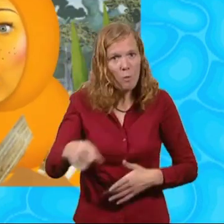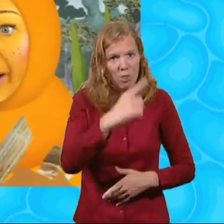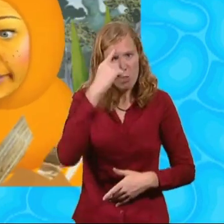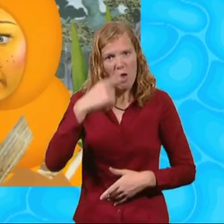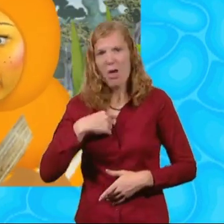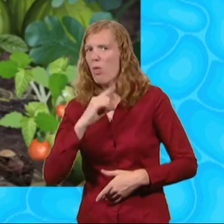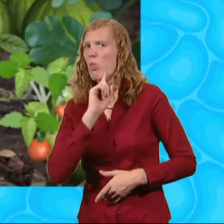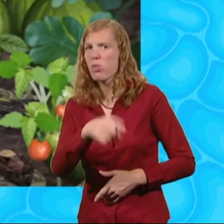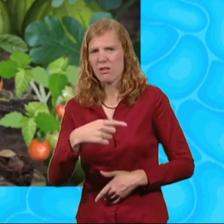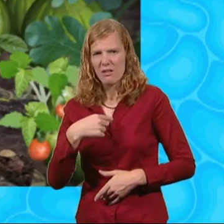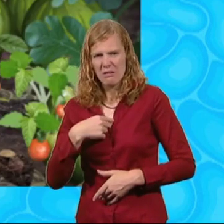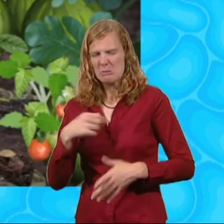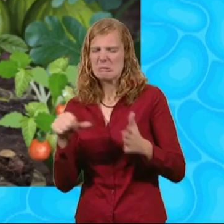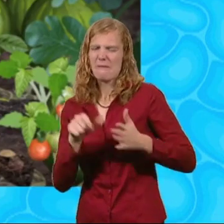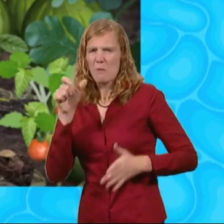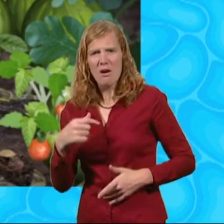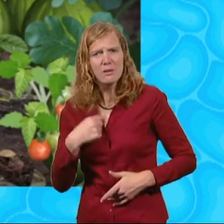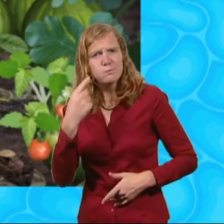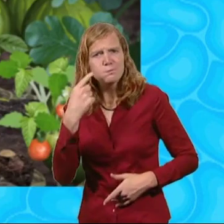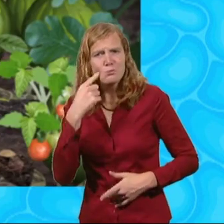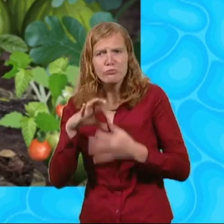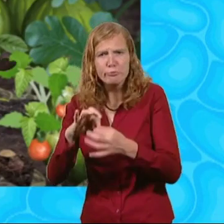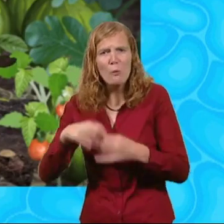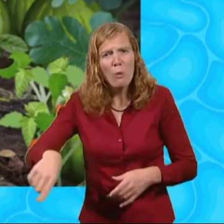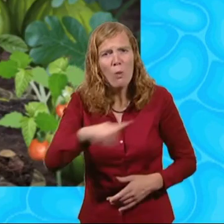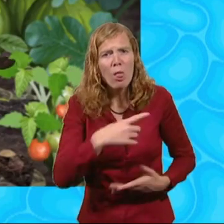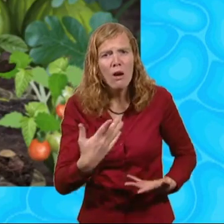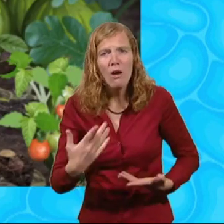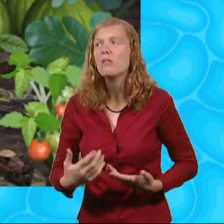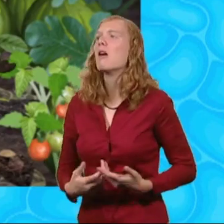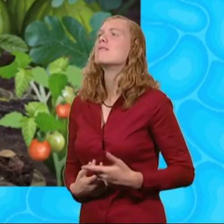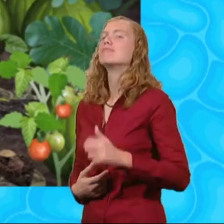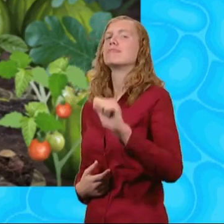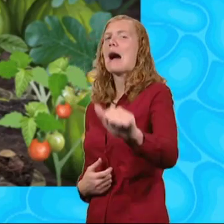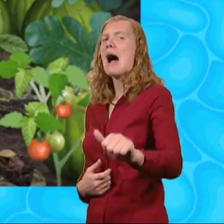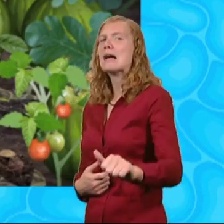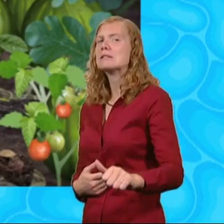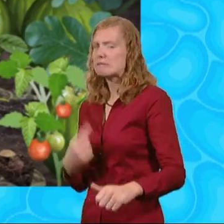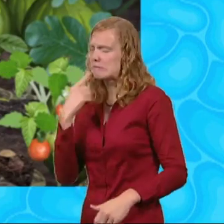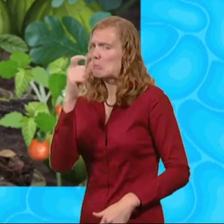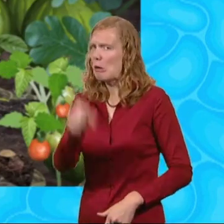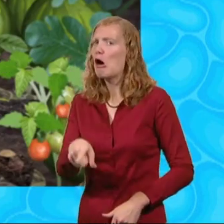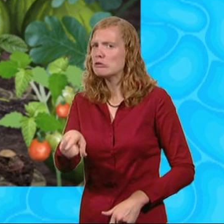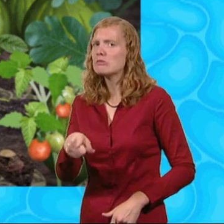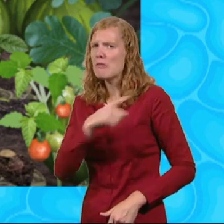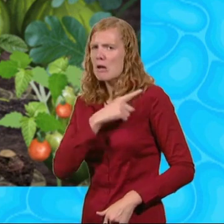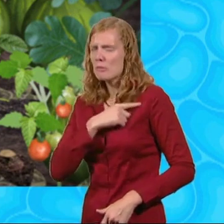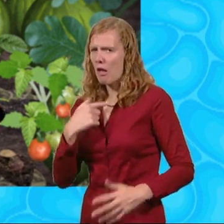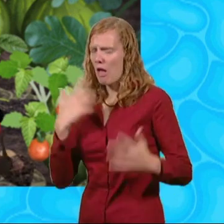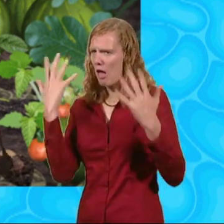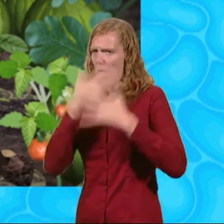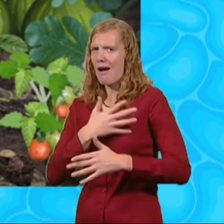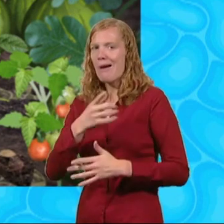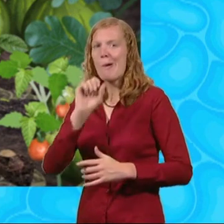get along with. Grubby's right. She is easy to get along with. That's why I'm sure she'll let me